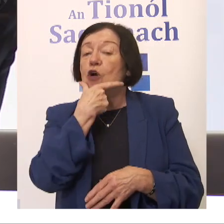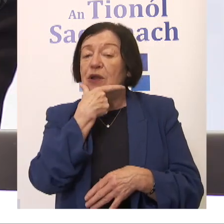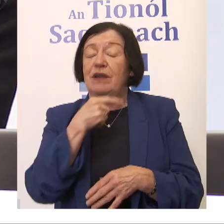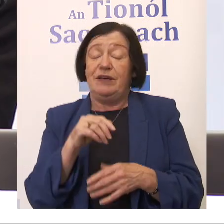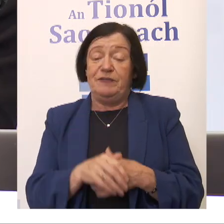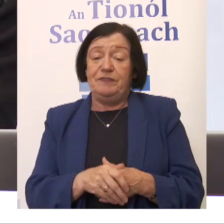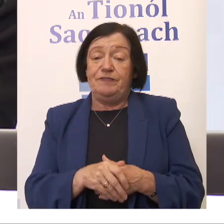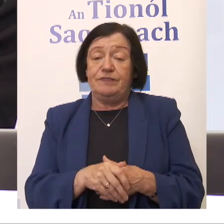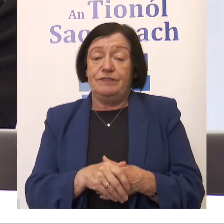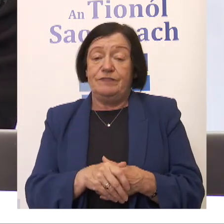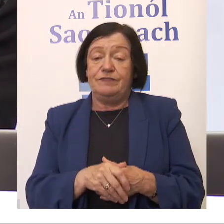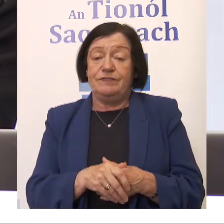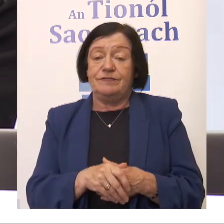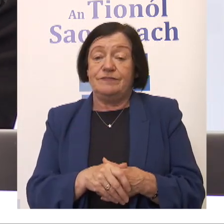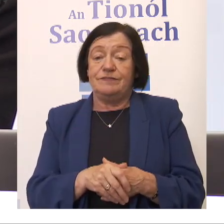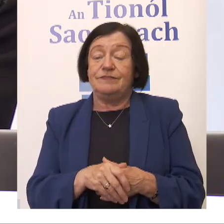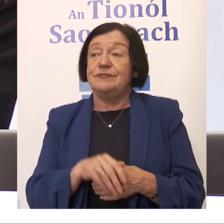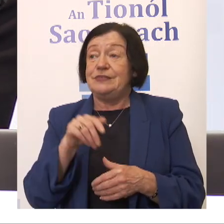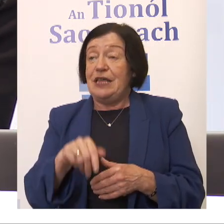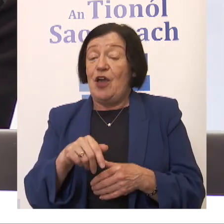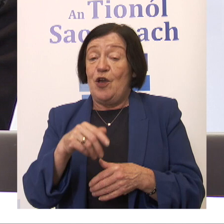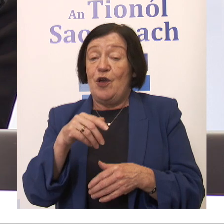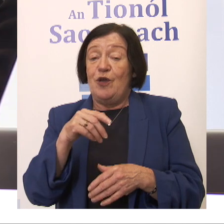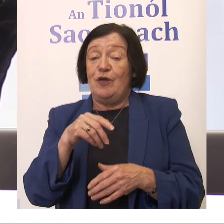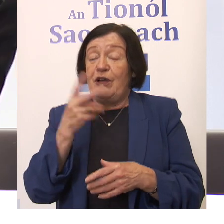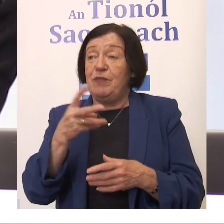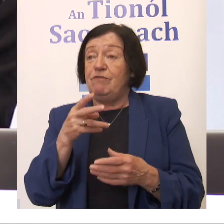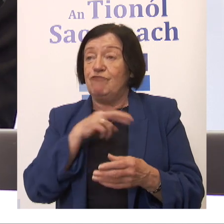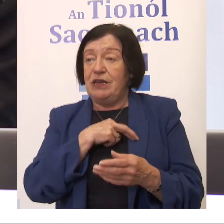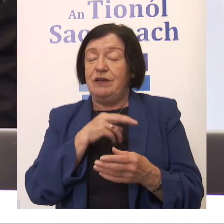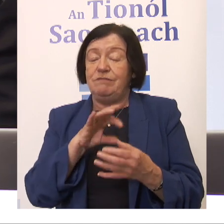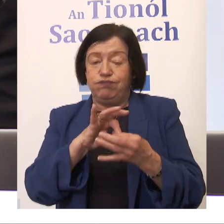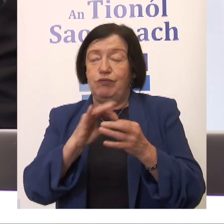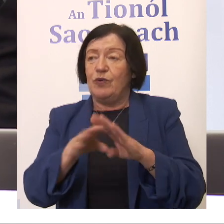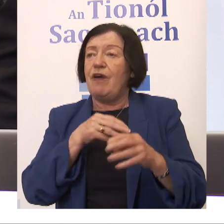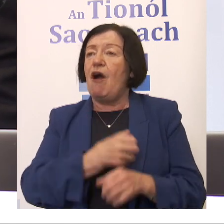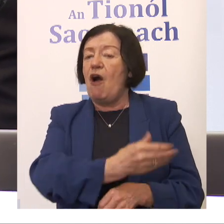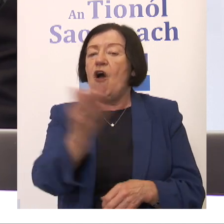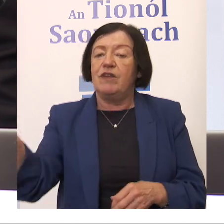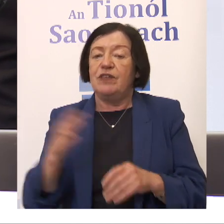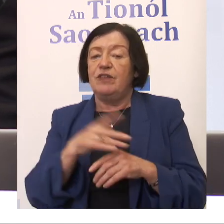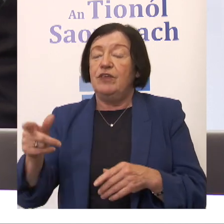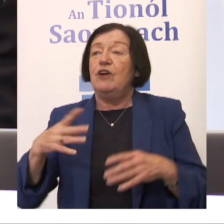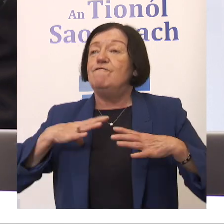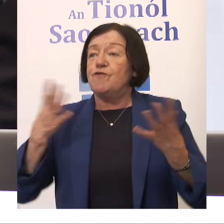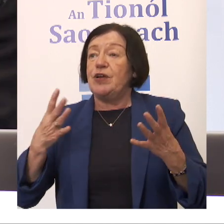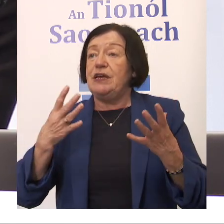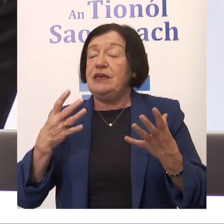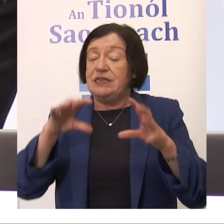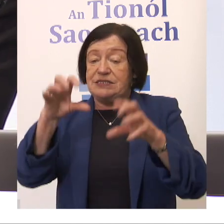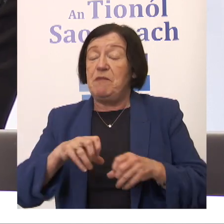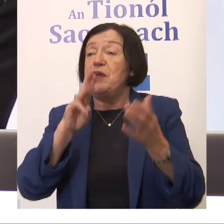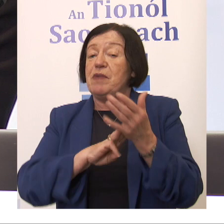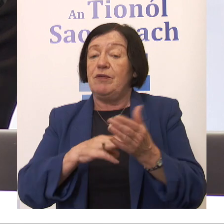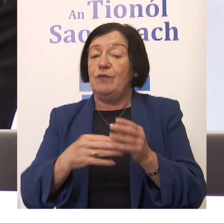certainly, that quote can be attributed to each and every one of the Free Assembly members that have been here with us